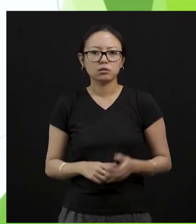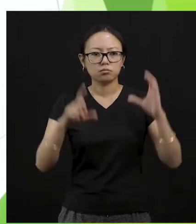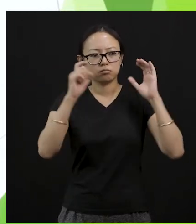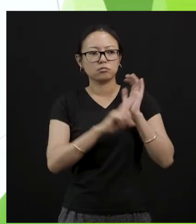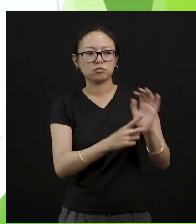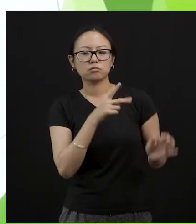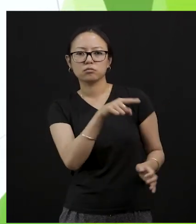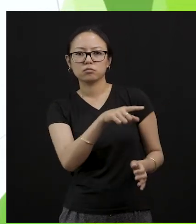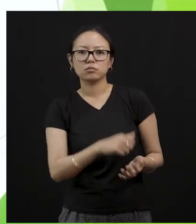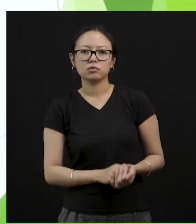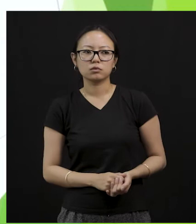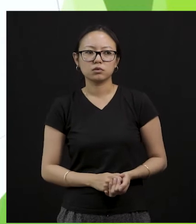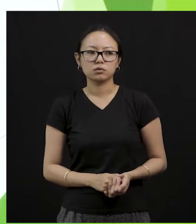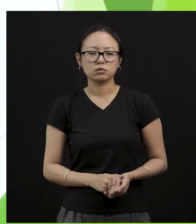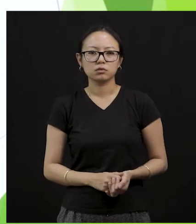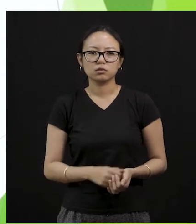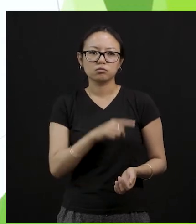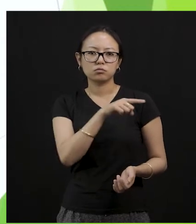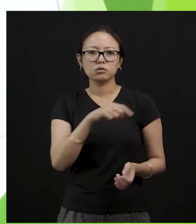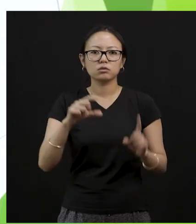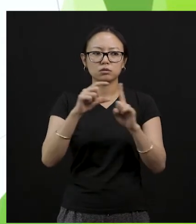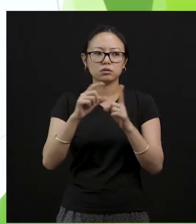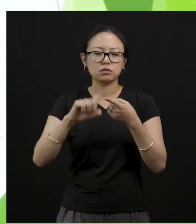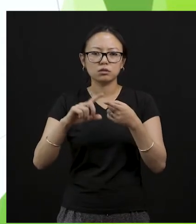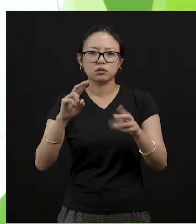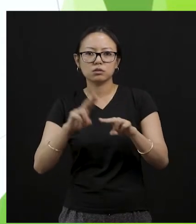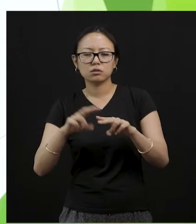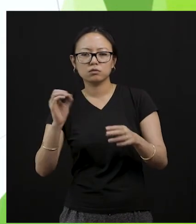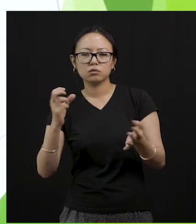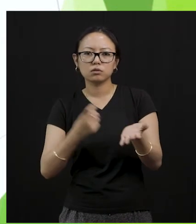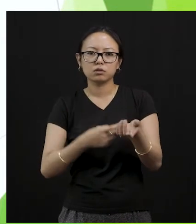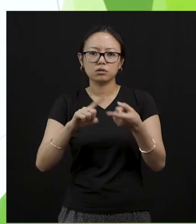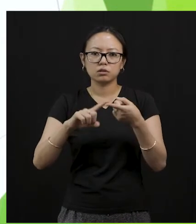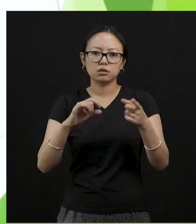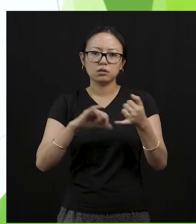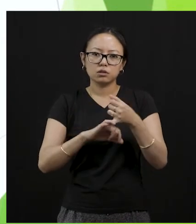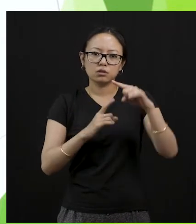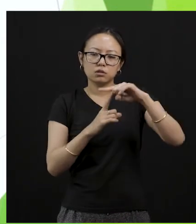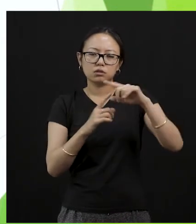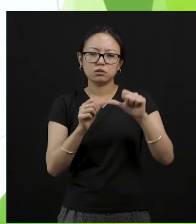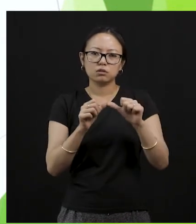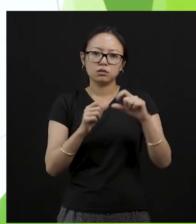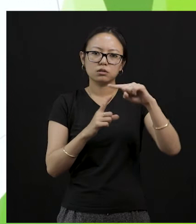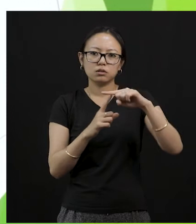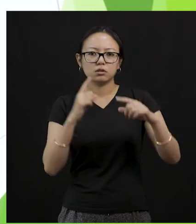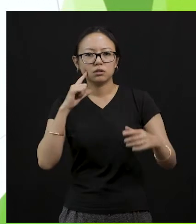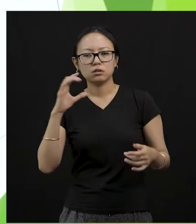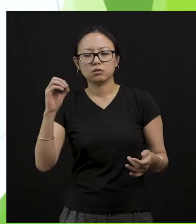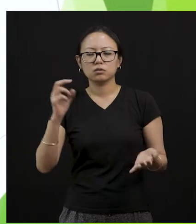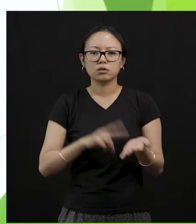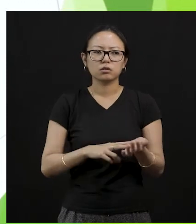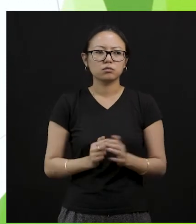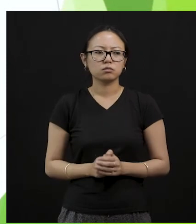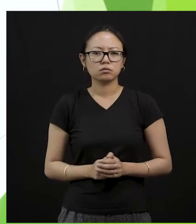And this is what is called deforestation. Now, deforestation is cutting down of